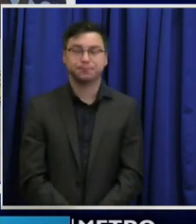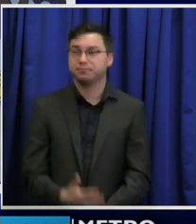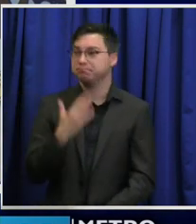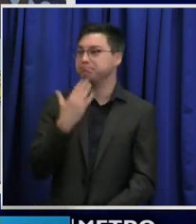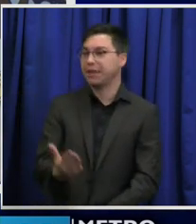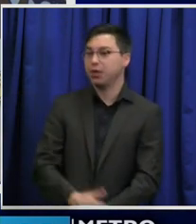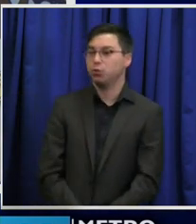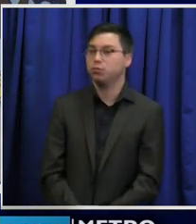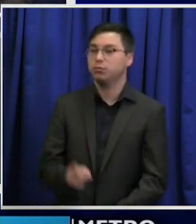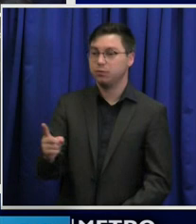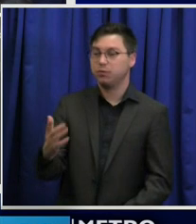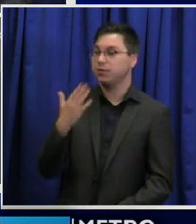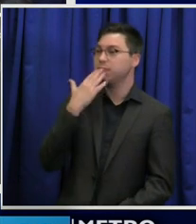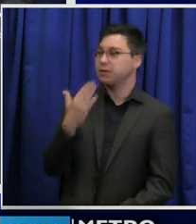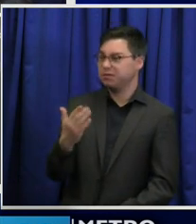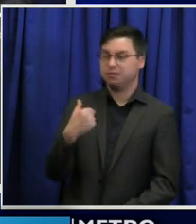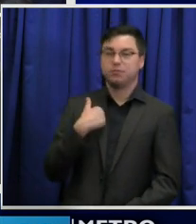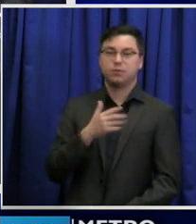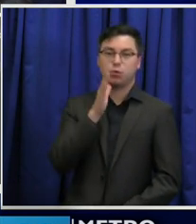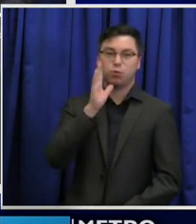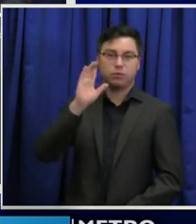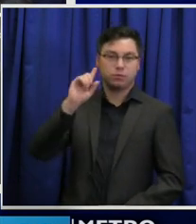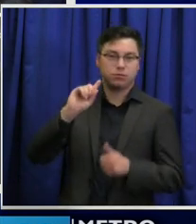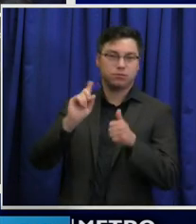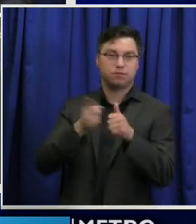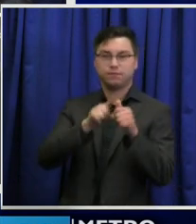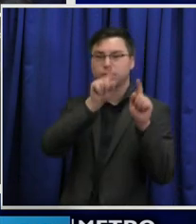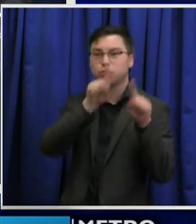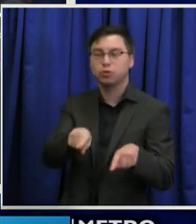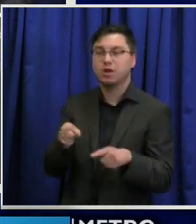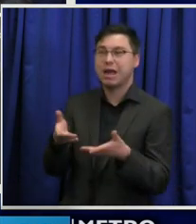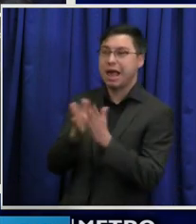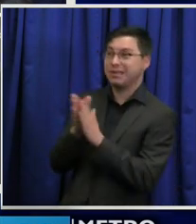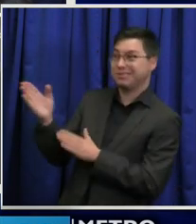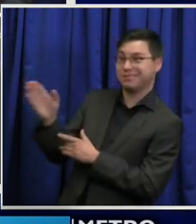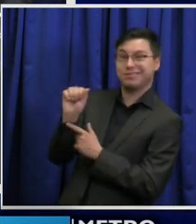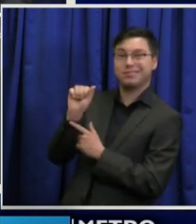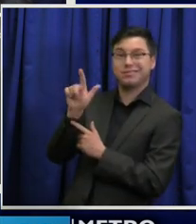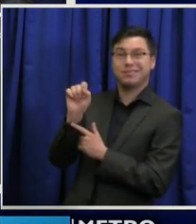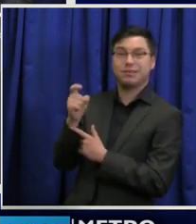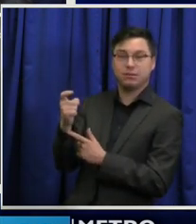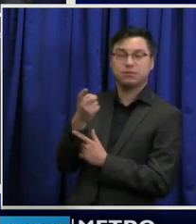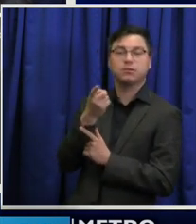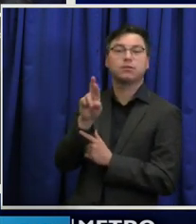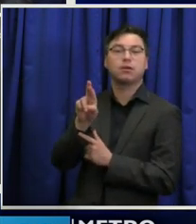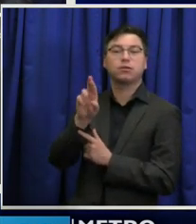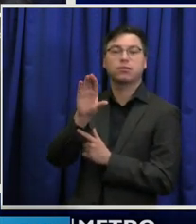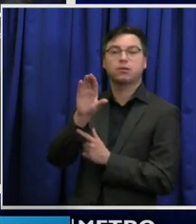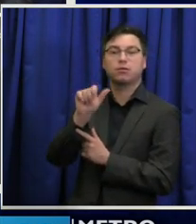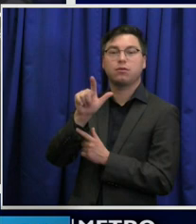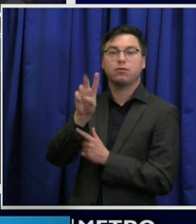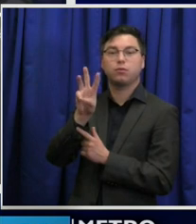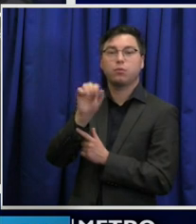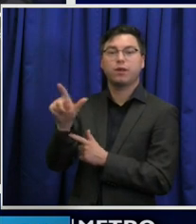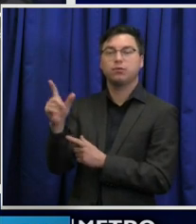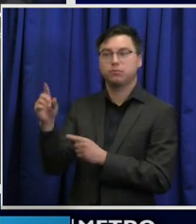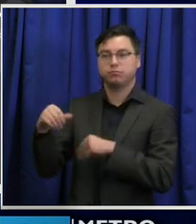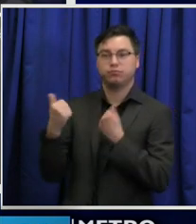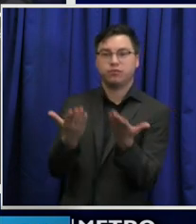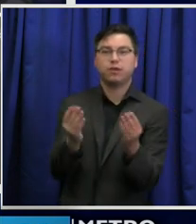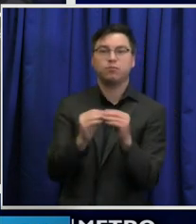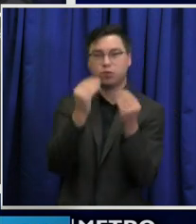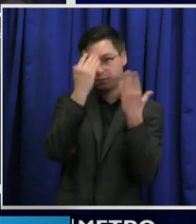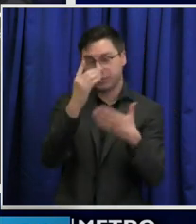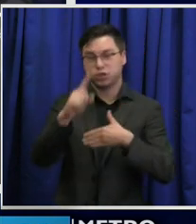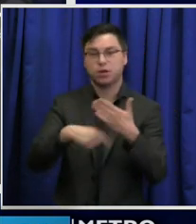you. Well, thank you, Tolson. I'll go first and ask Alex and Dr. Caldwell to talk about contact tracing. Contact